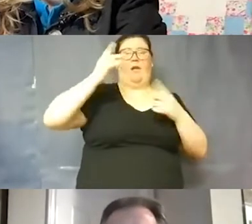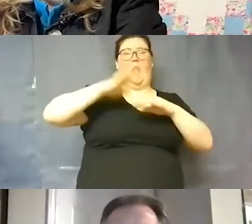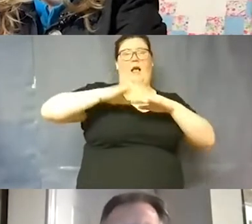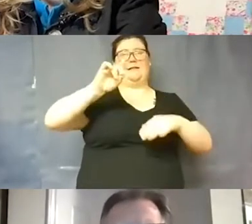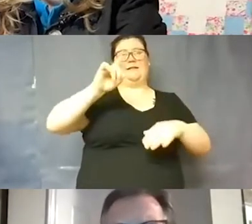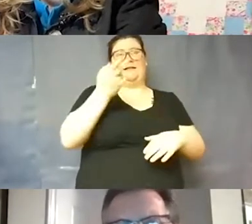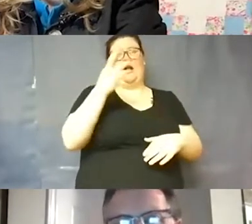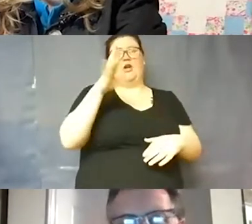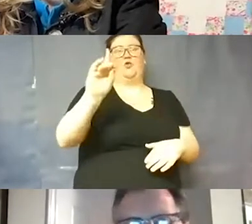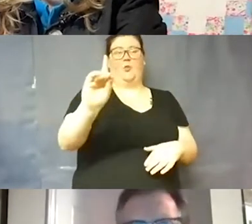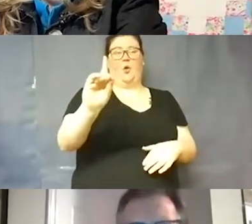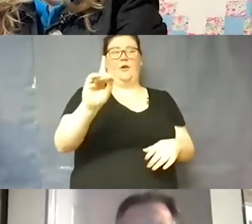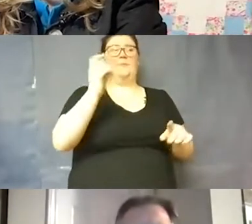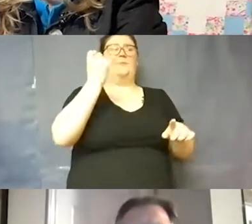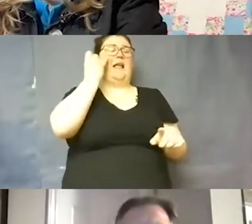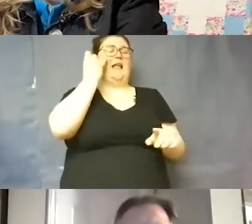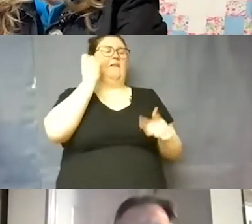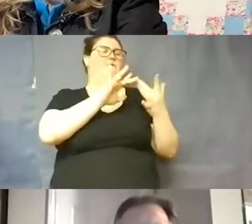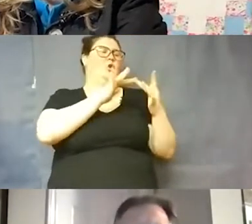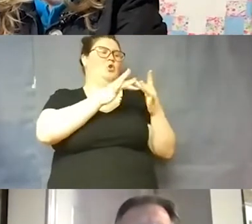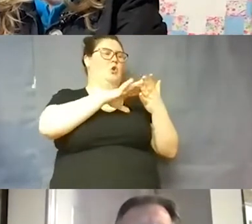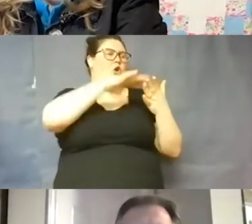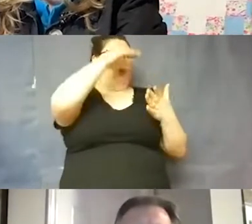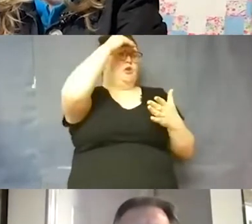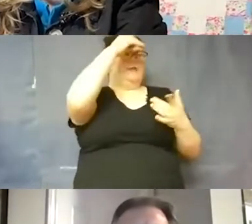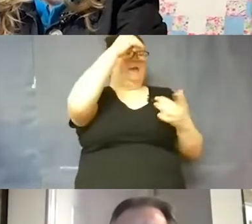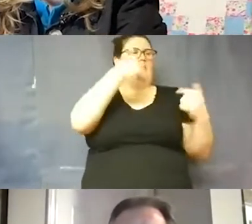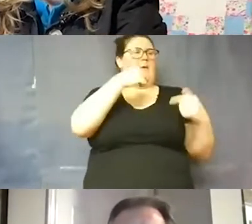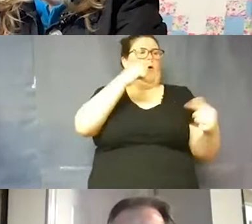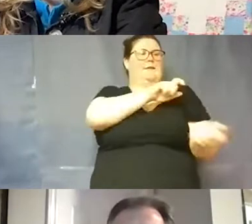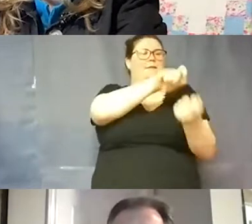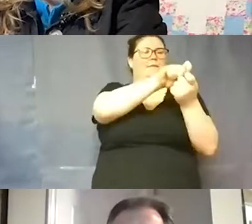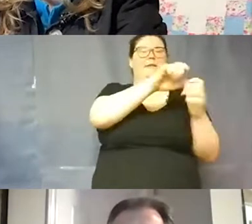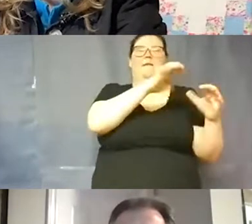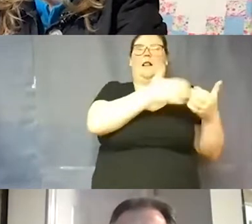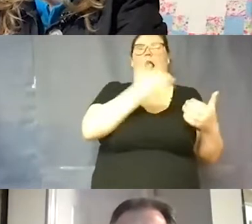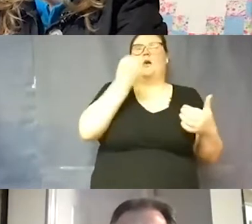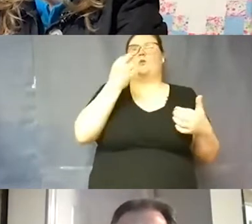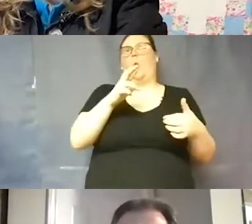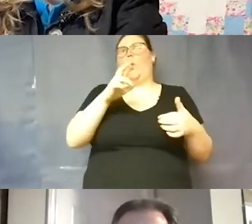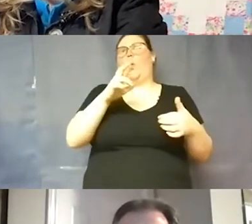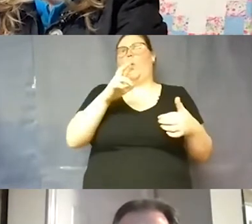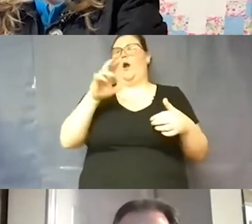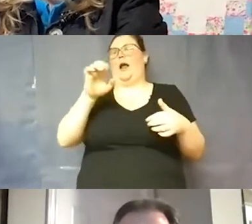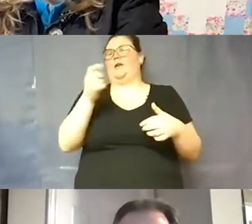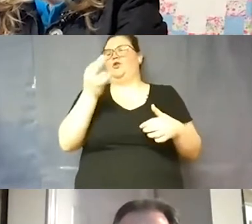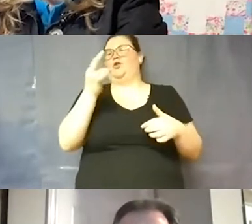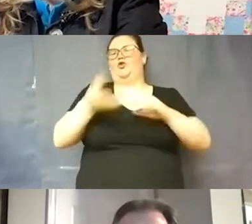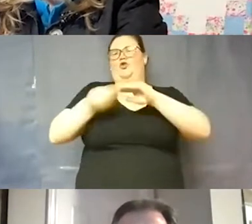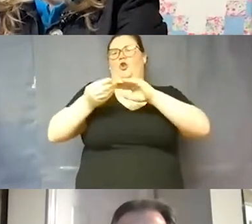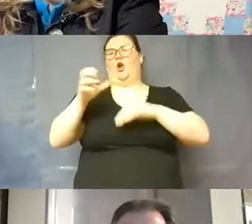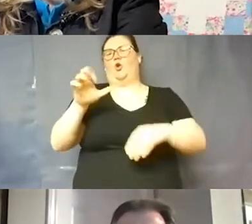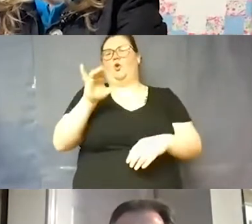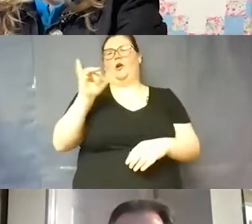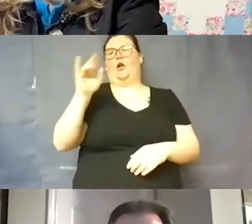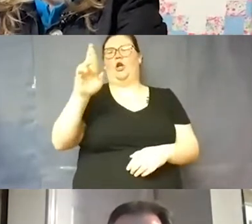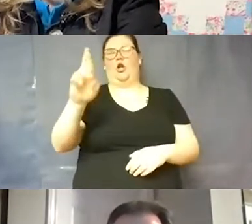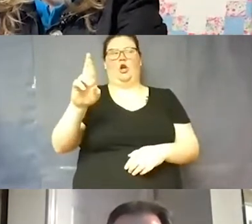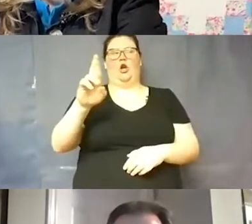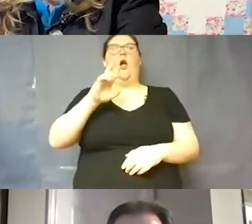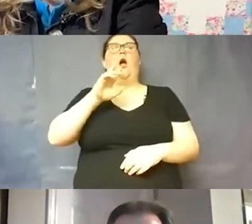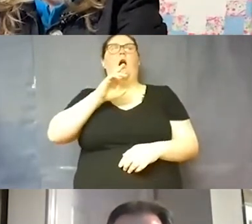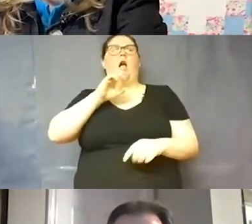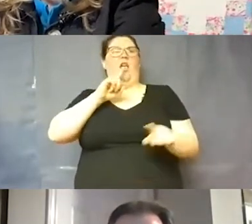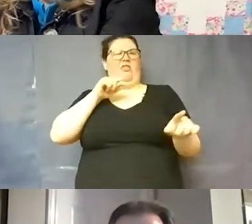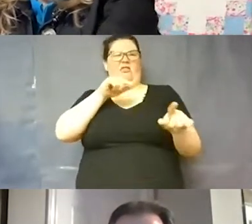coming on campus for class specific classes or extracurriculars are they reported on the dashboard or do you know when we